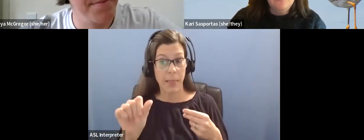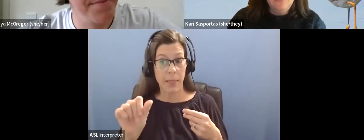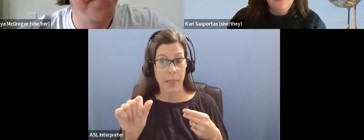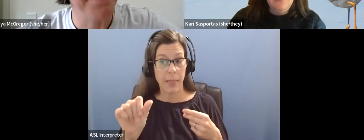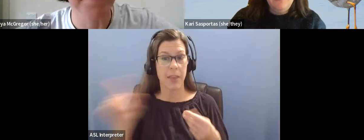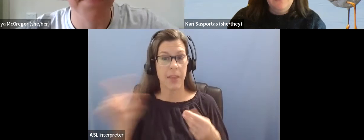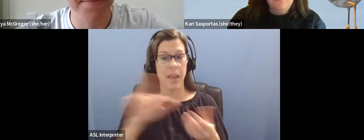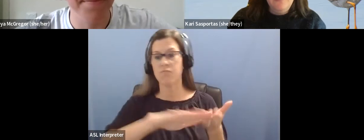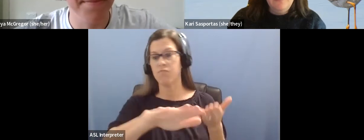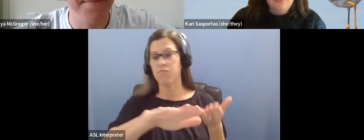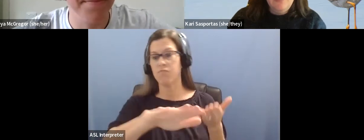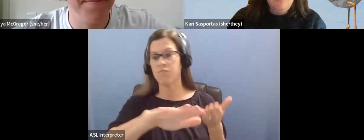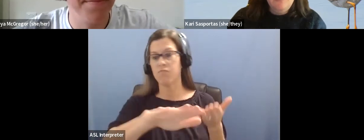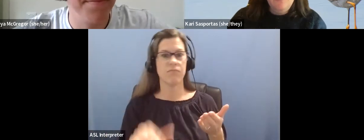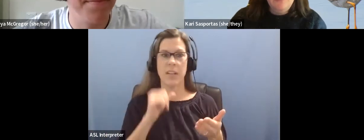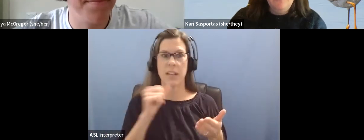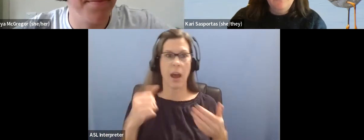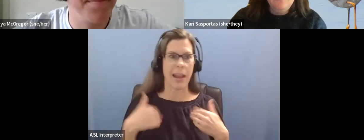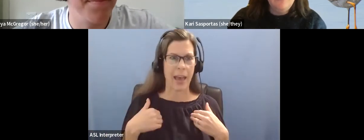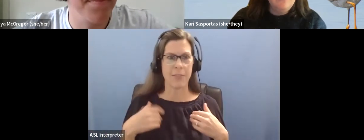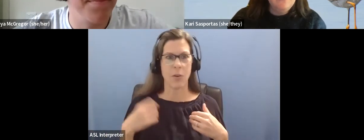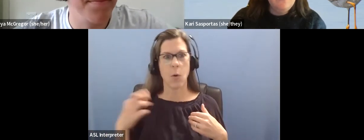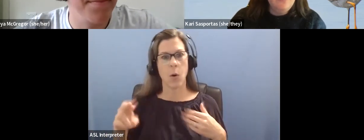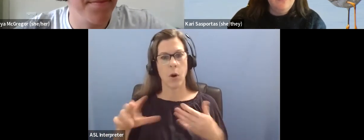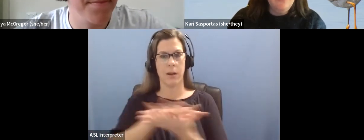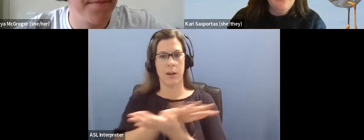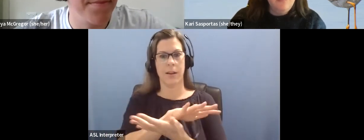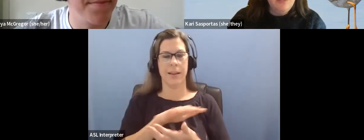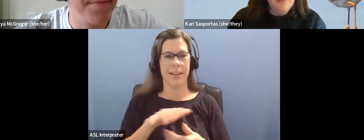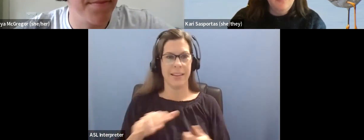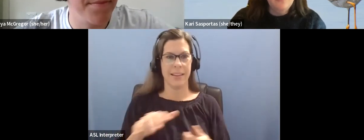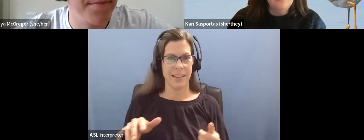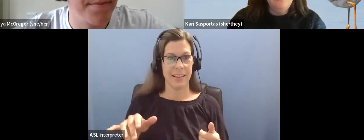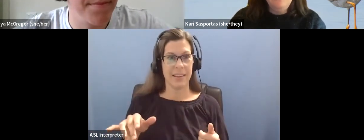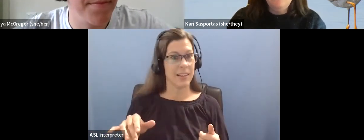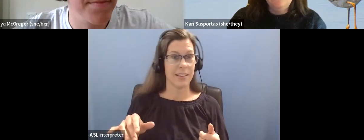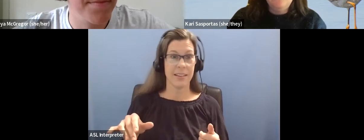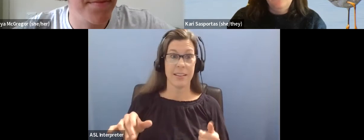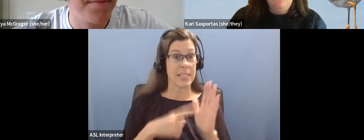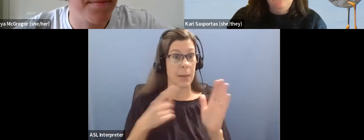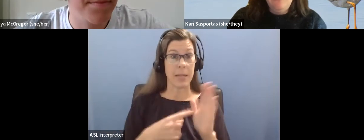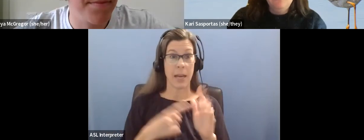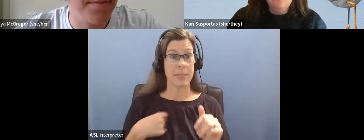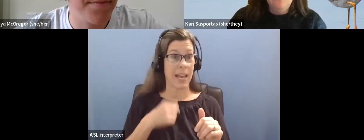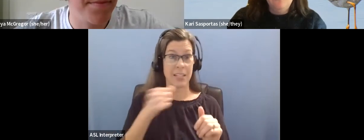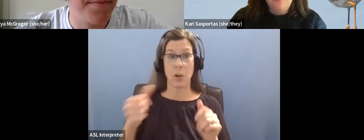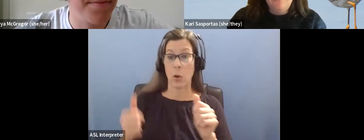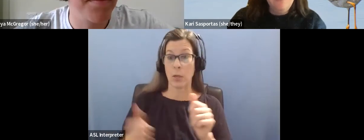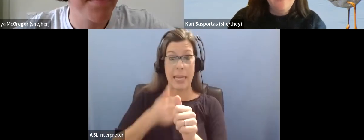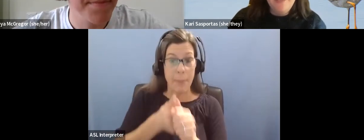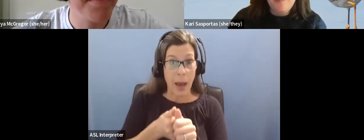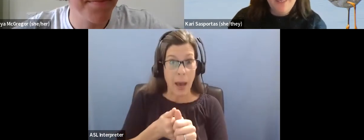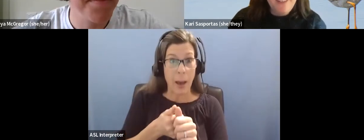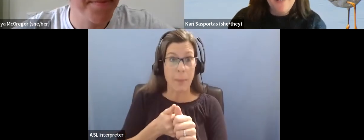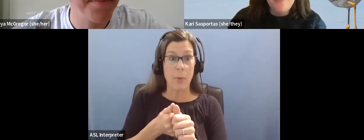physically. Um, it, it can become apparent if I'm talking to someone and I'm not keeping up or I'm just, I'm having trouble or I'm